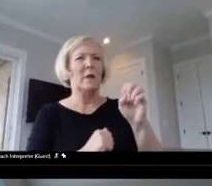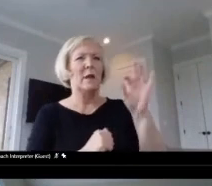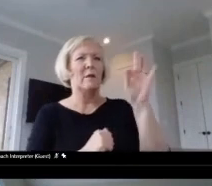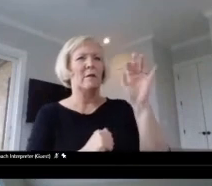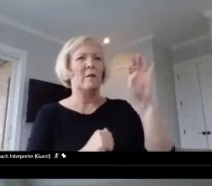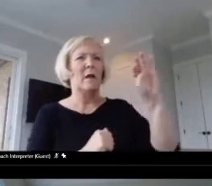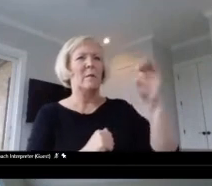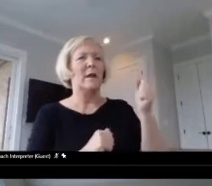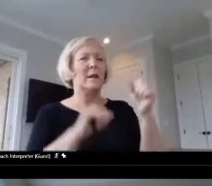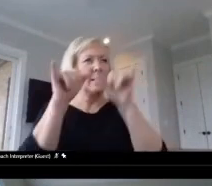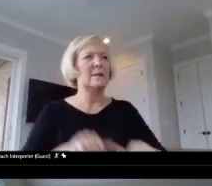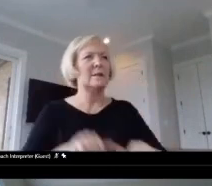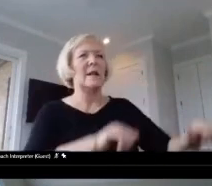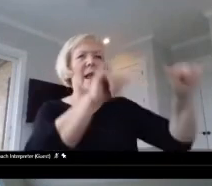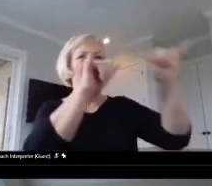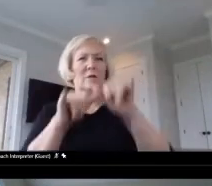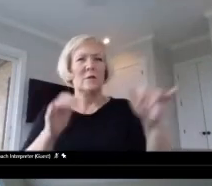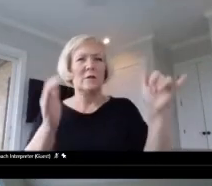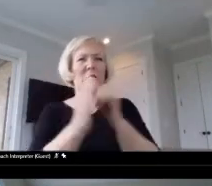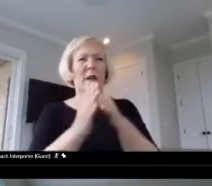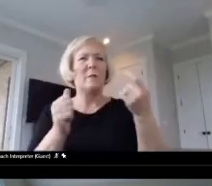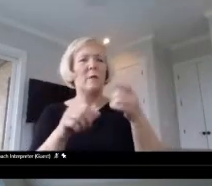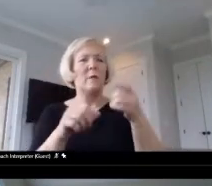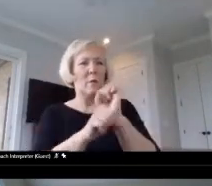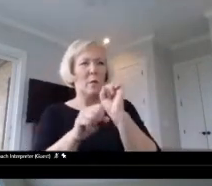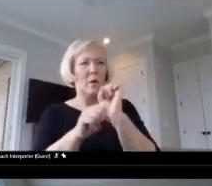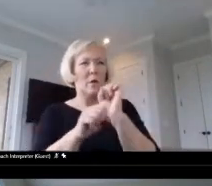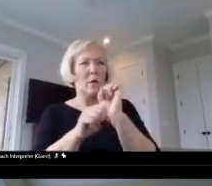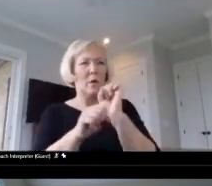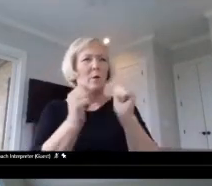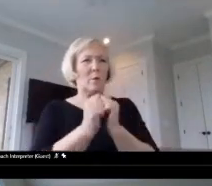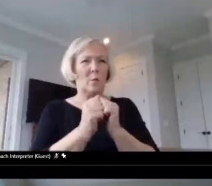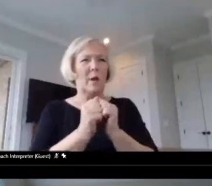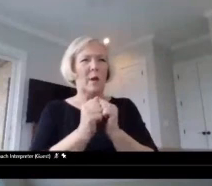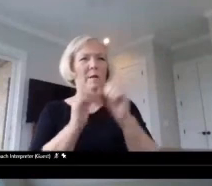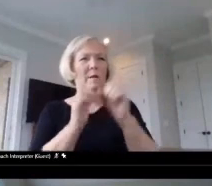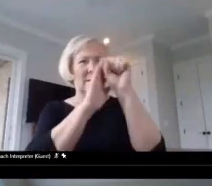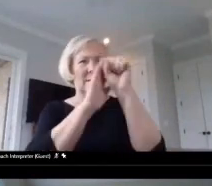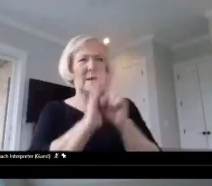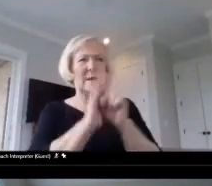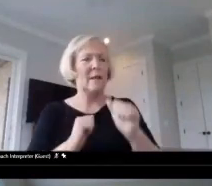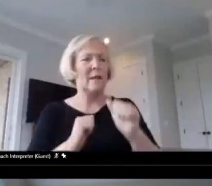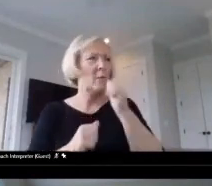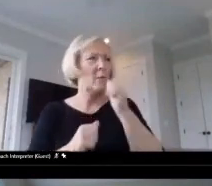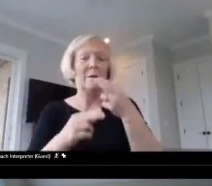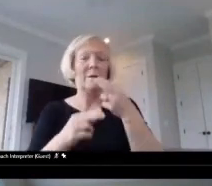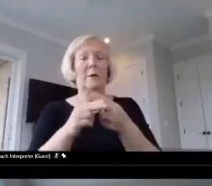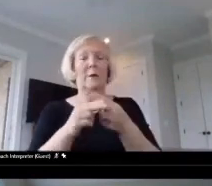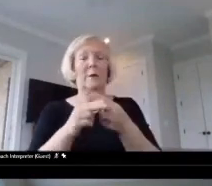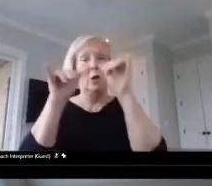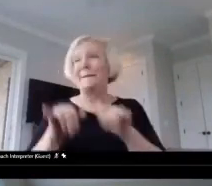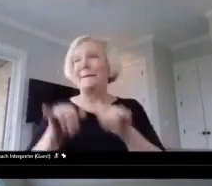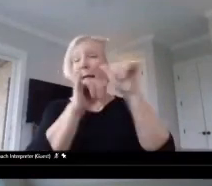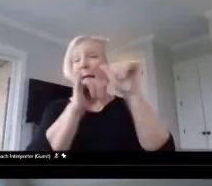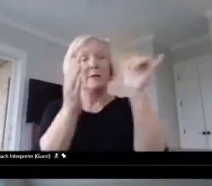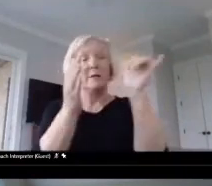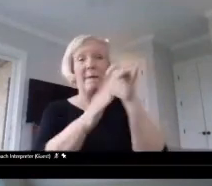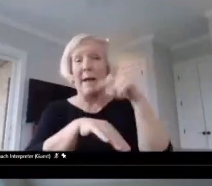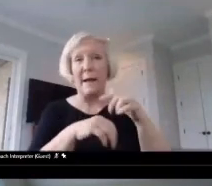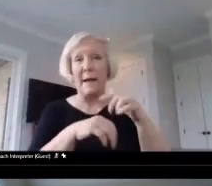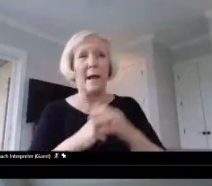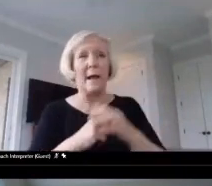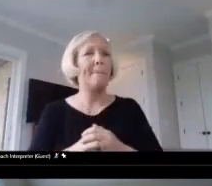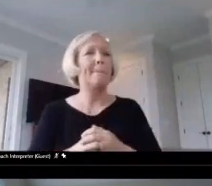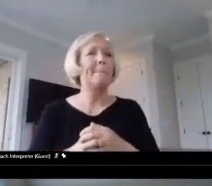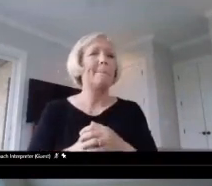standards that we were working on with as a state, weren't even called standards at that time. But, but that I was,